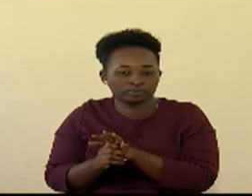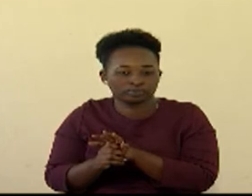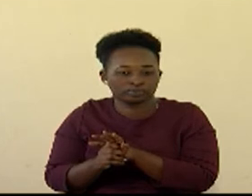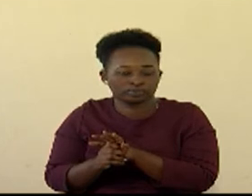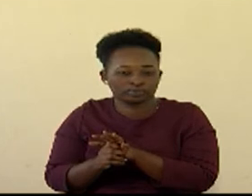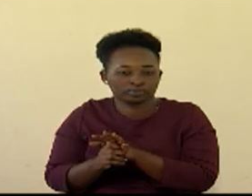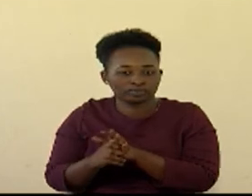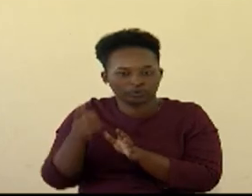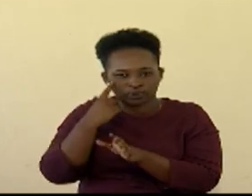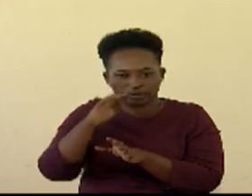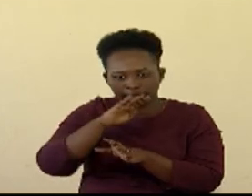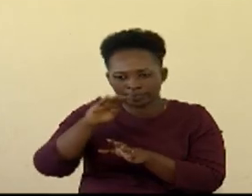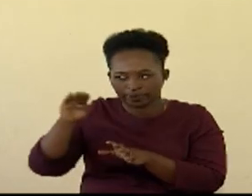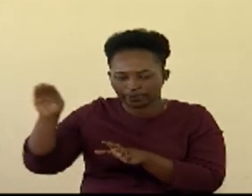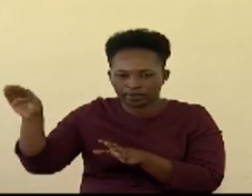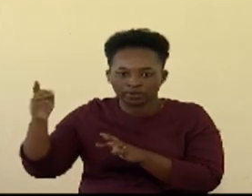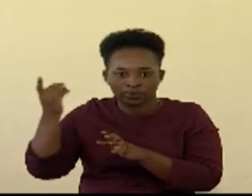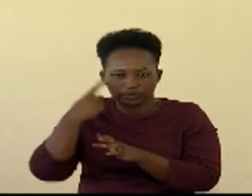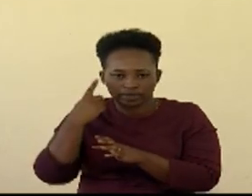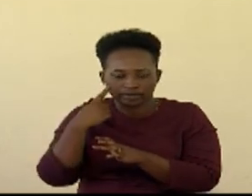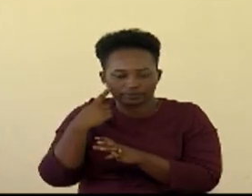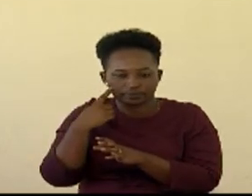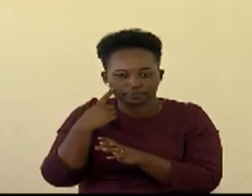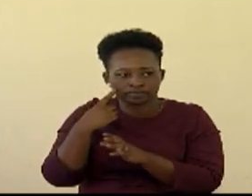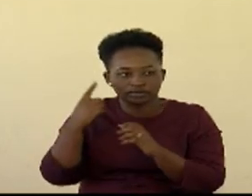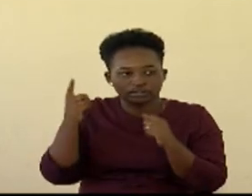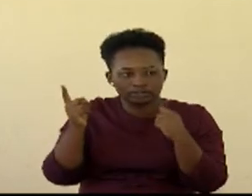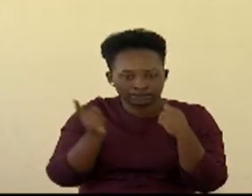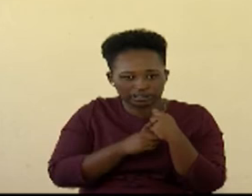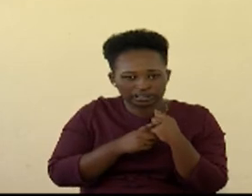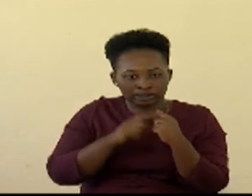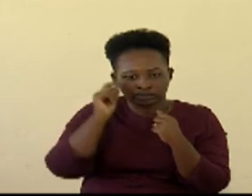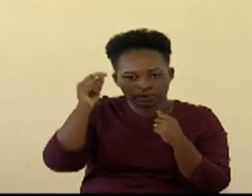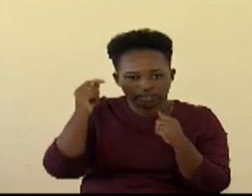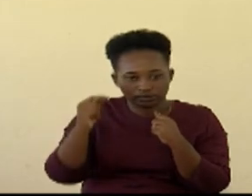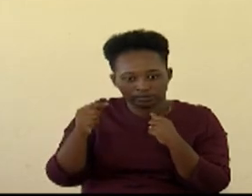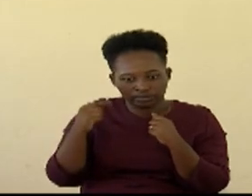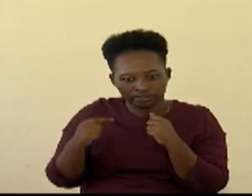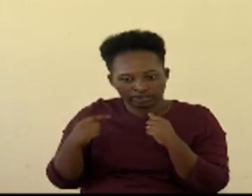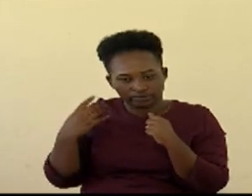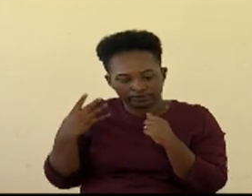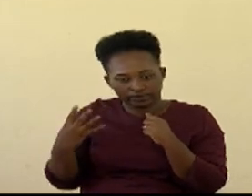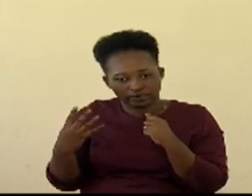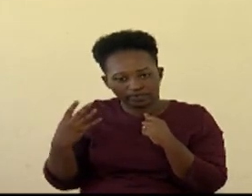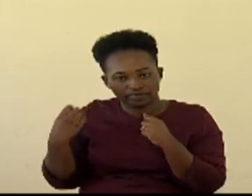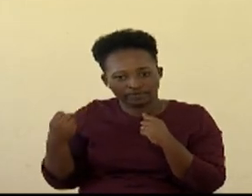and then we go upwards one two three four five six then one two three four